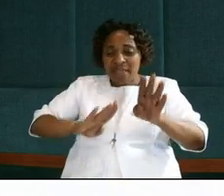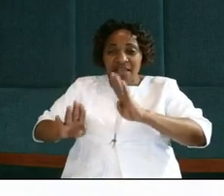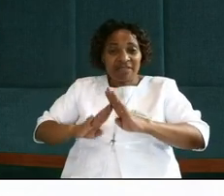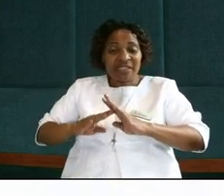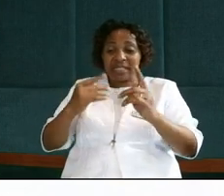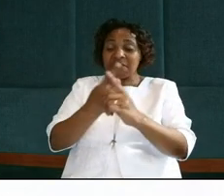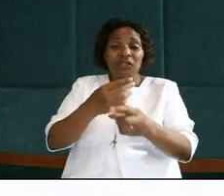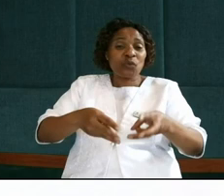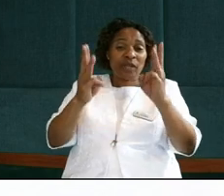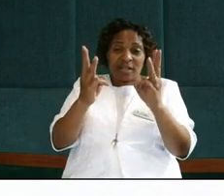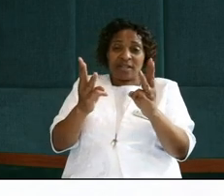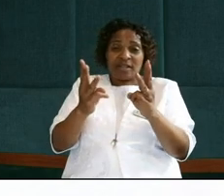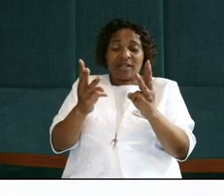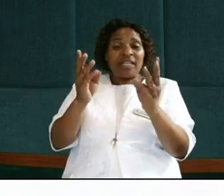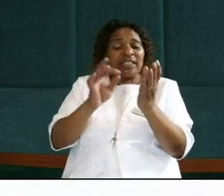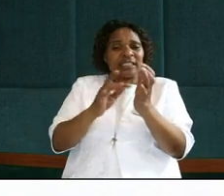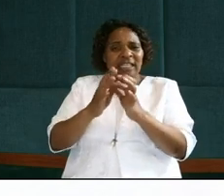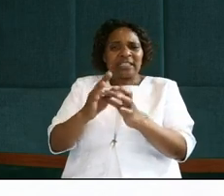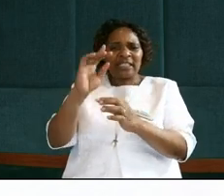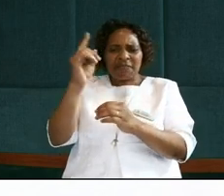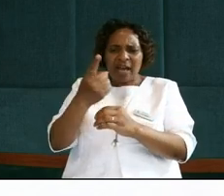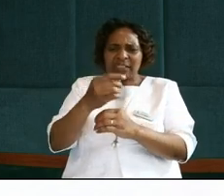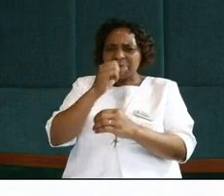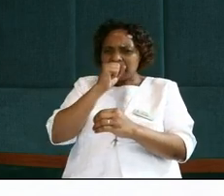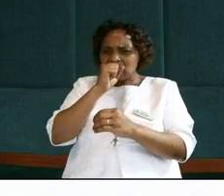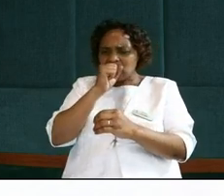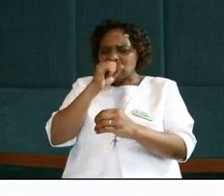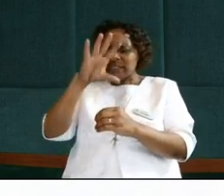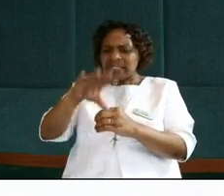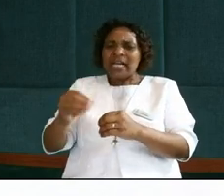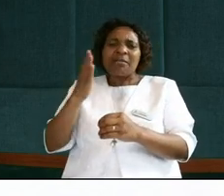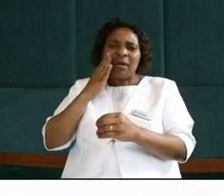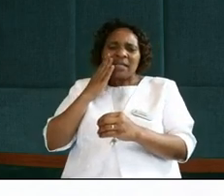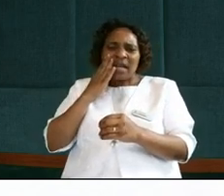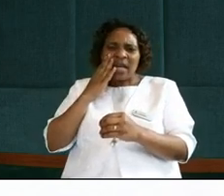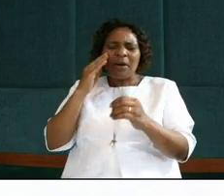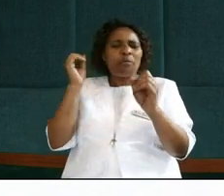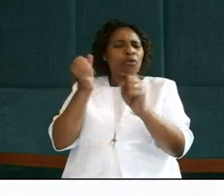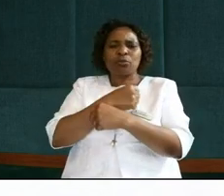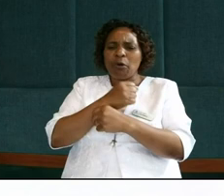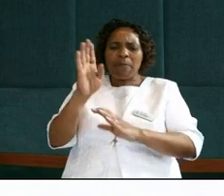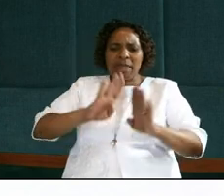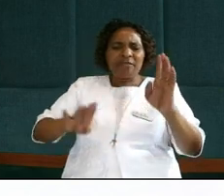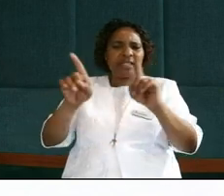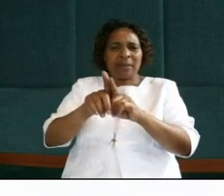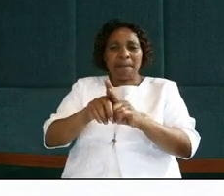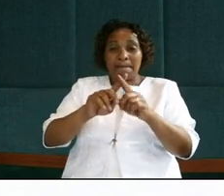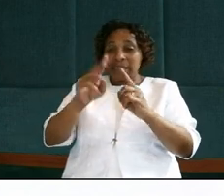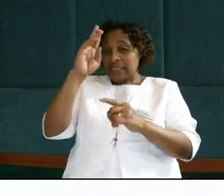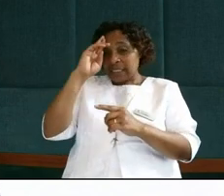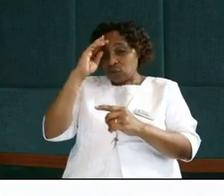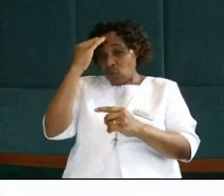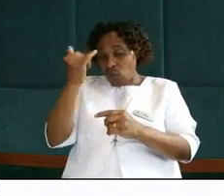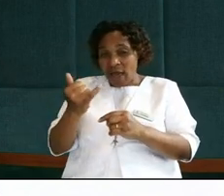behaving, the reason why Jesus in the first Passover, when he is taken by his mother, he did not behave this way, the reason why when Jesus was